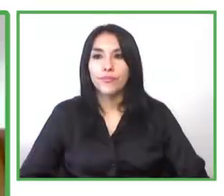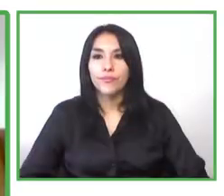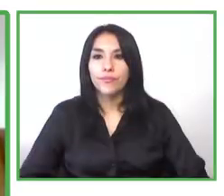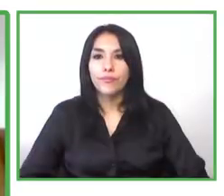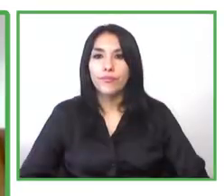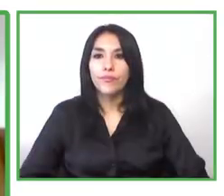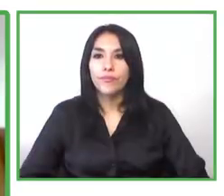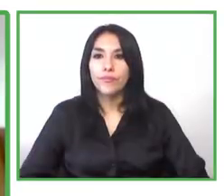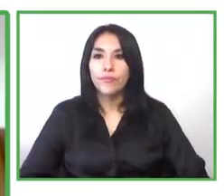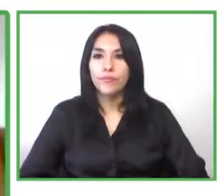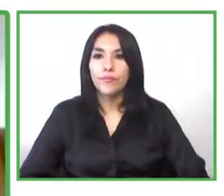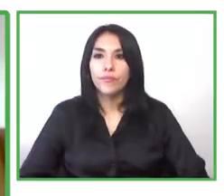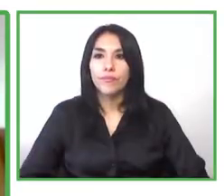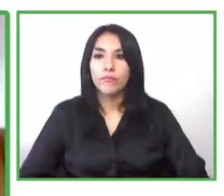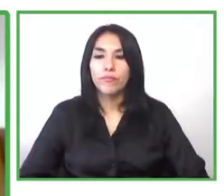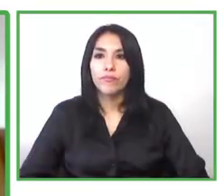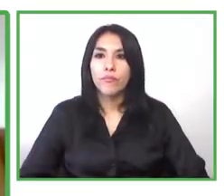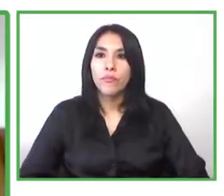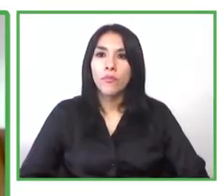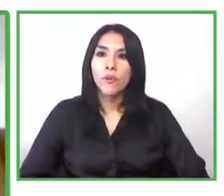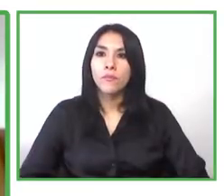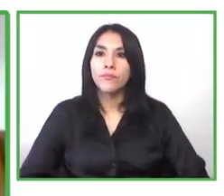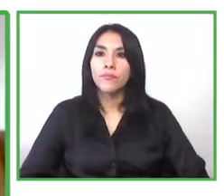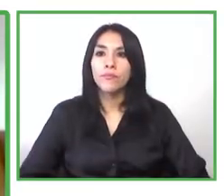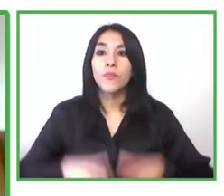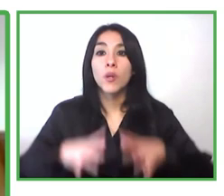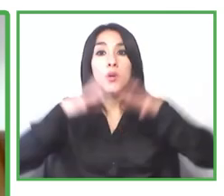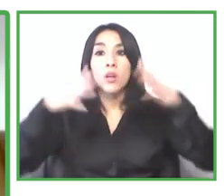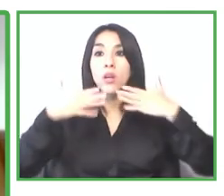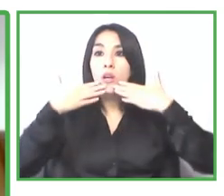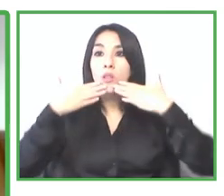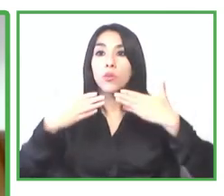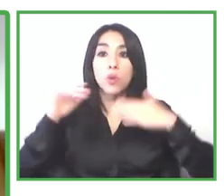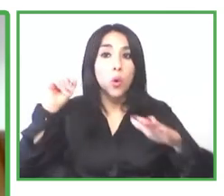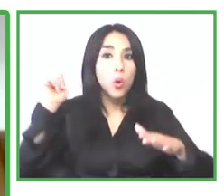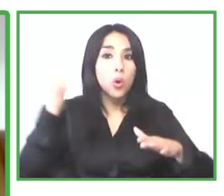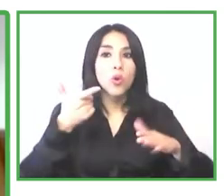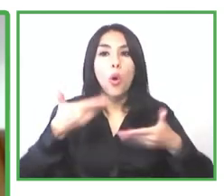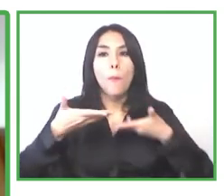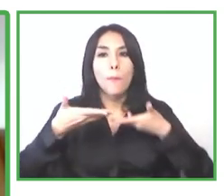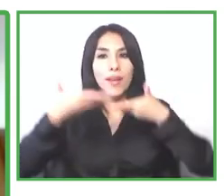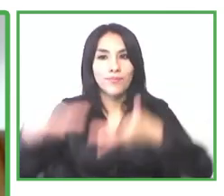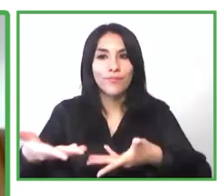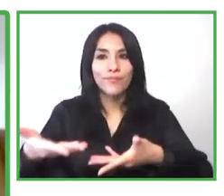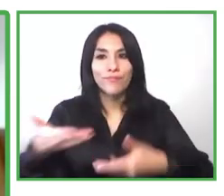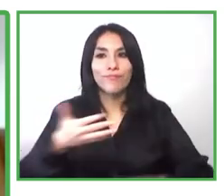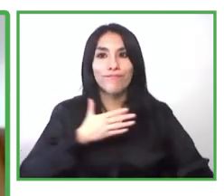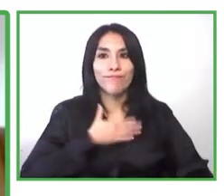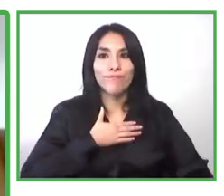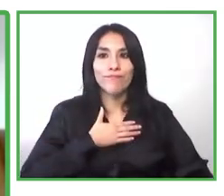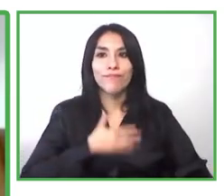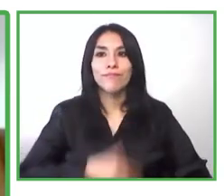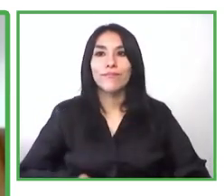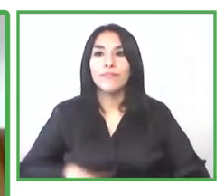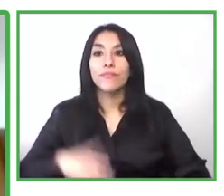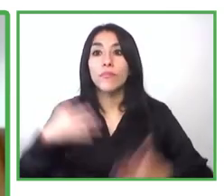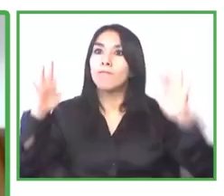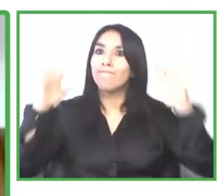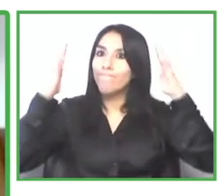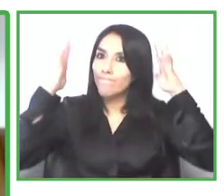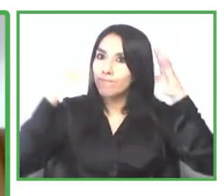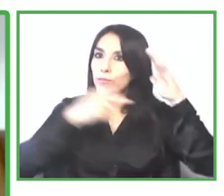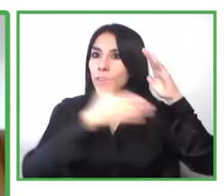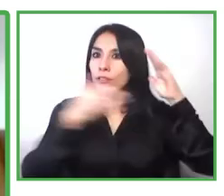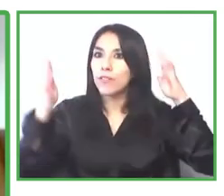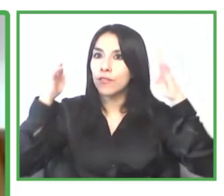society thank you very much for the invitation and to congratulate uh juan pablo and john